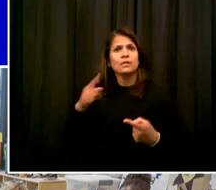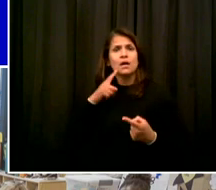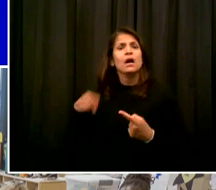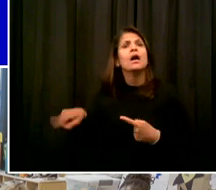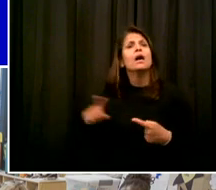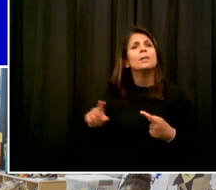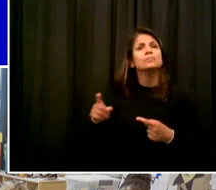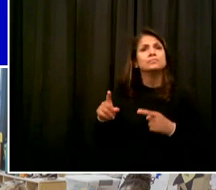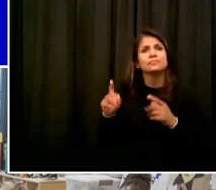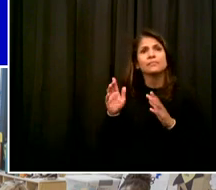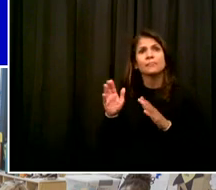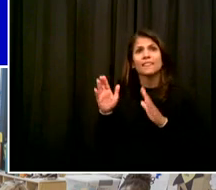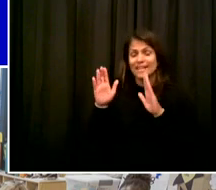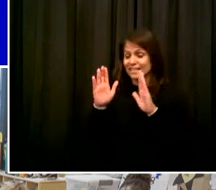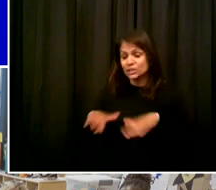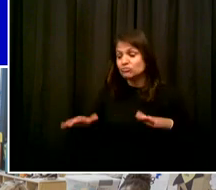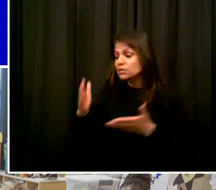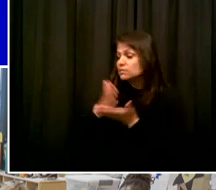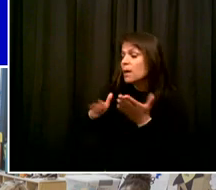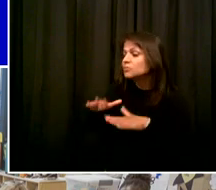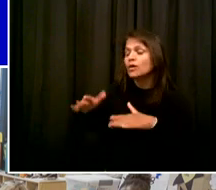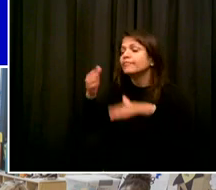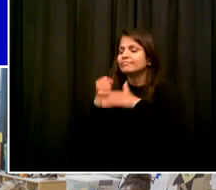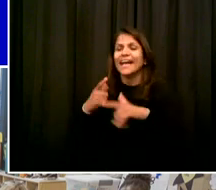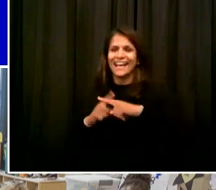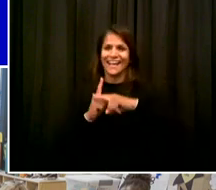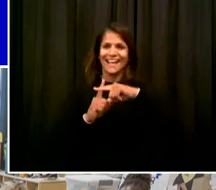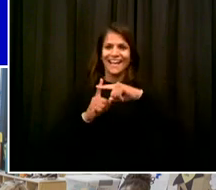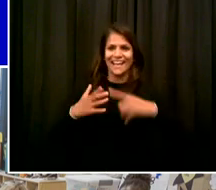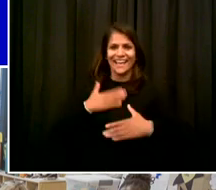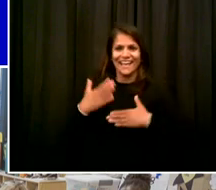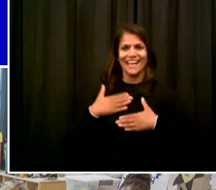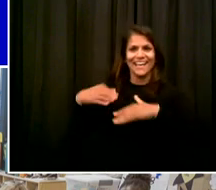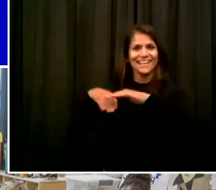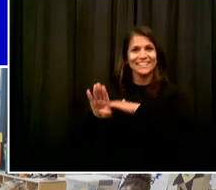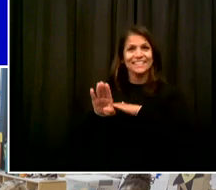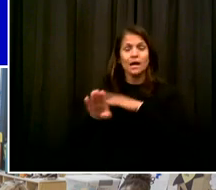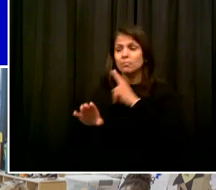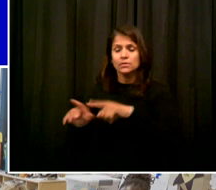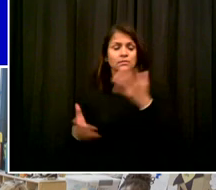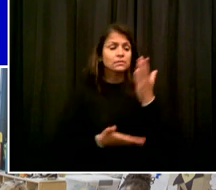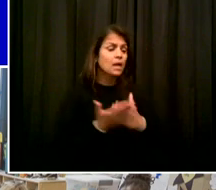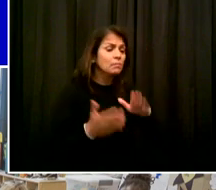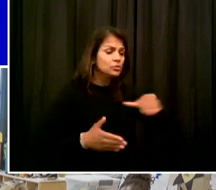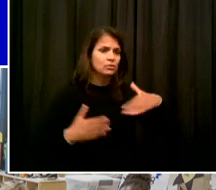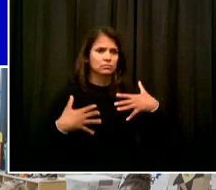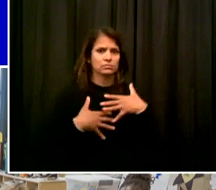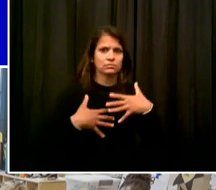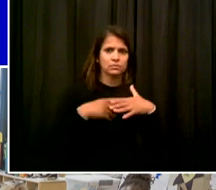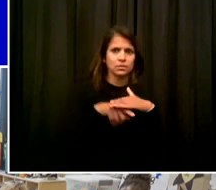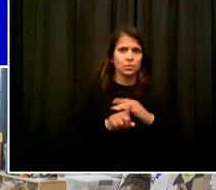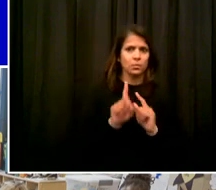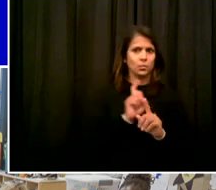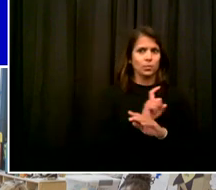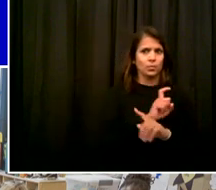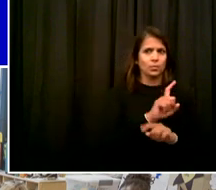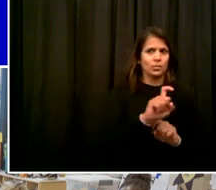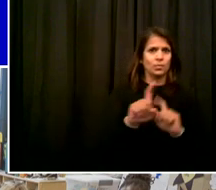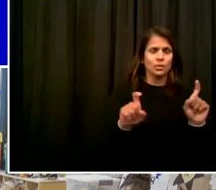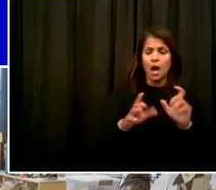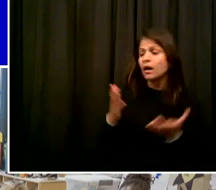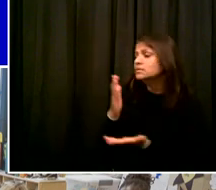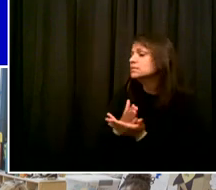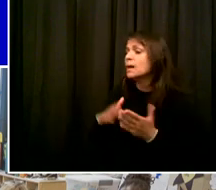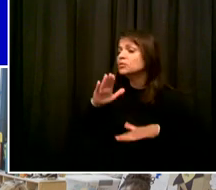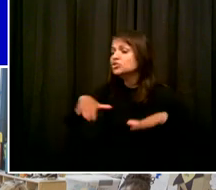might be afraid of getting sick. Some may be angry or are afraid about not having their usual school